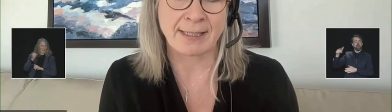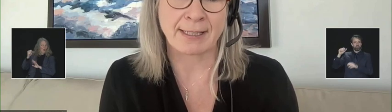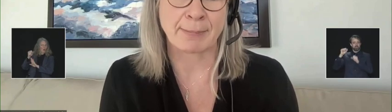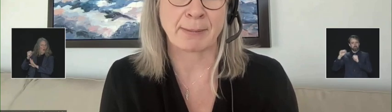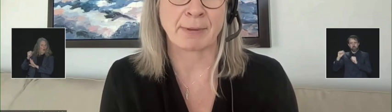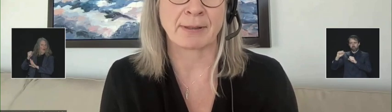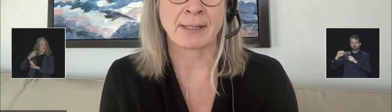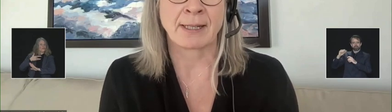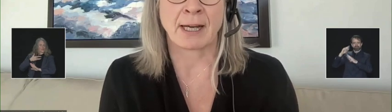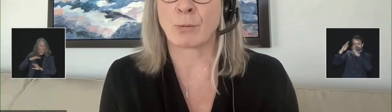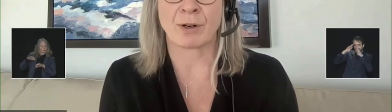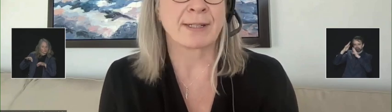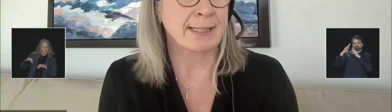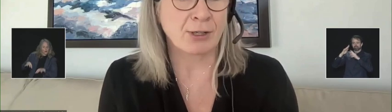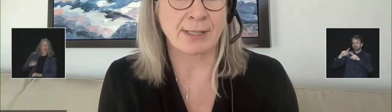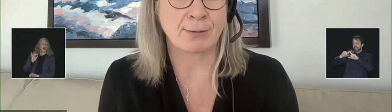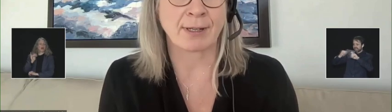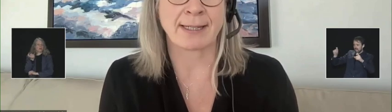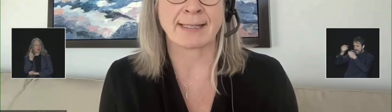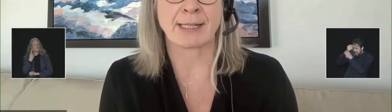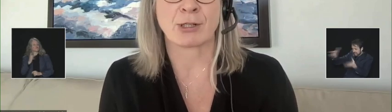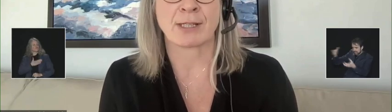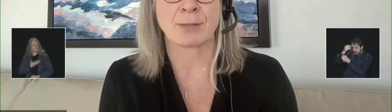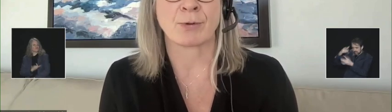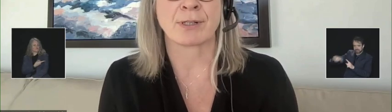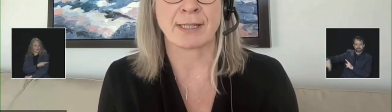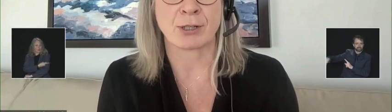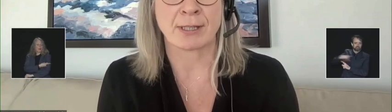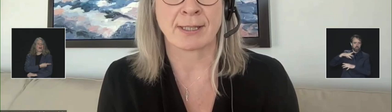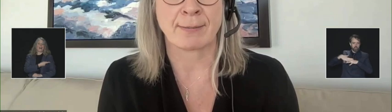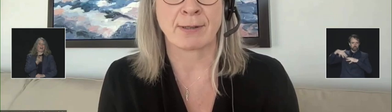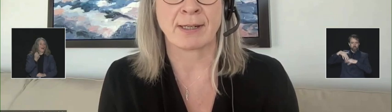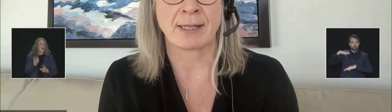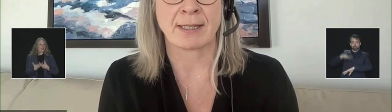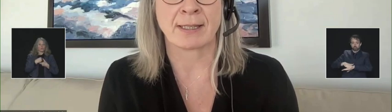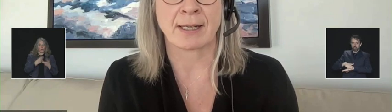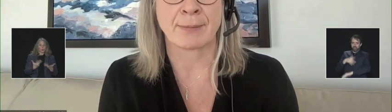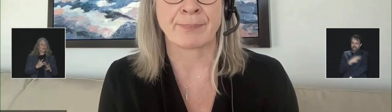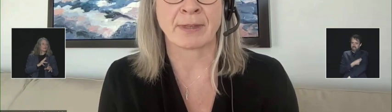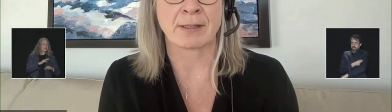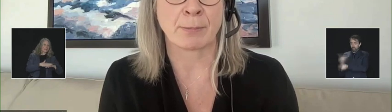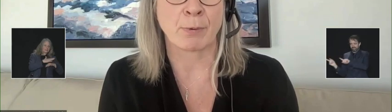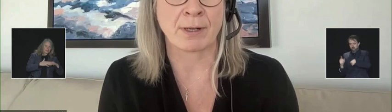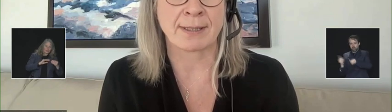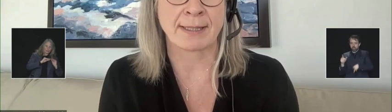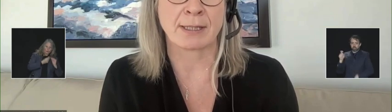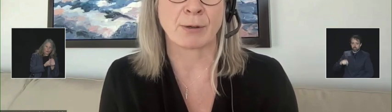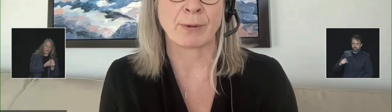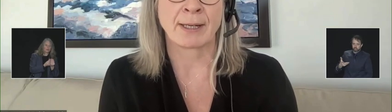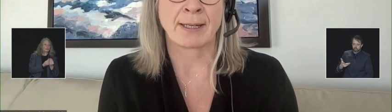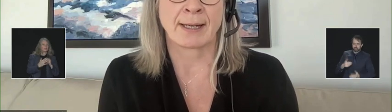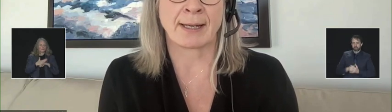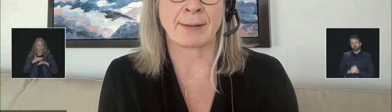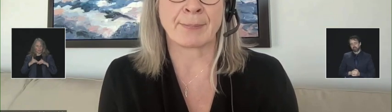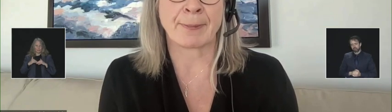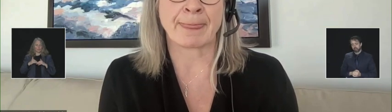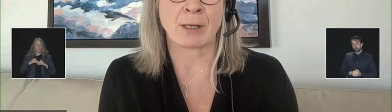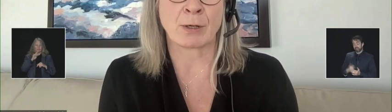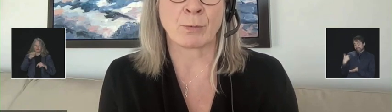getting vaccines to people, we're Indigenous organizations, we're Indigenous community supports, and so